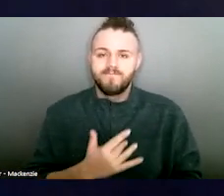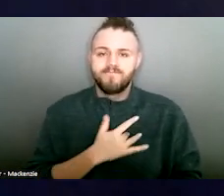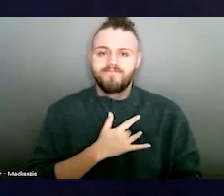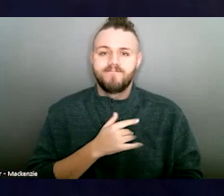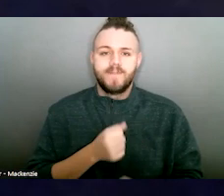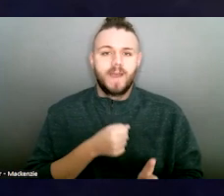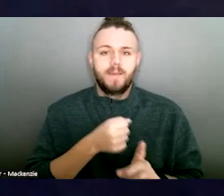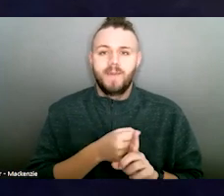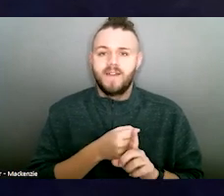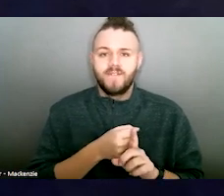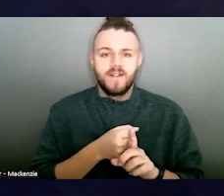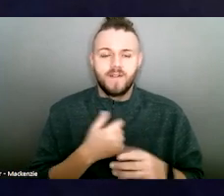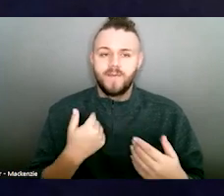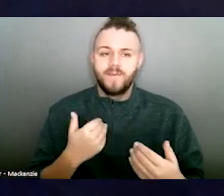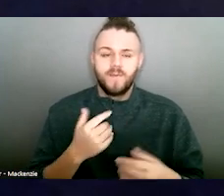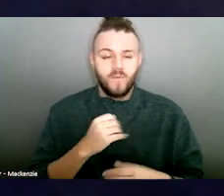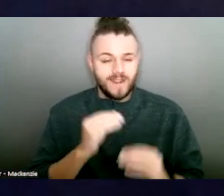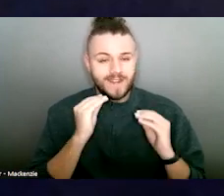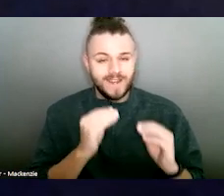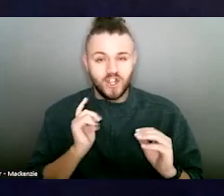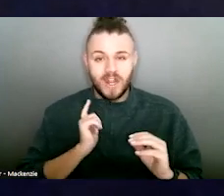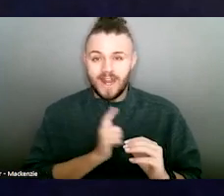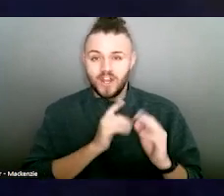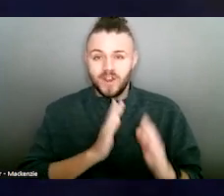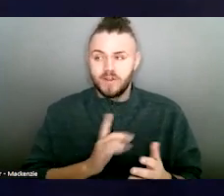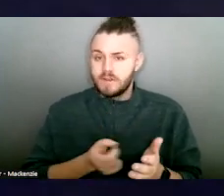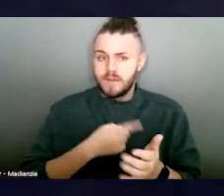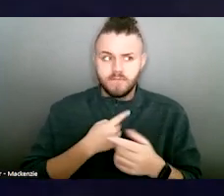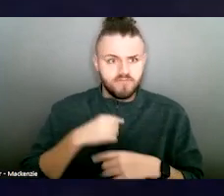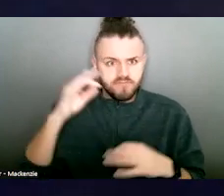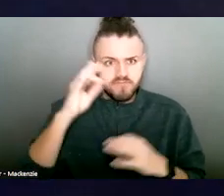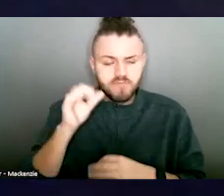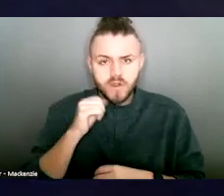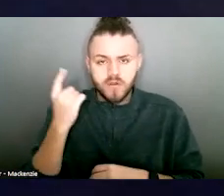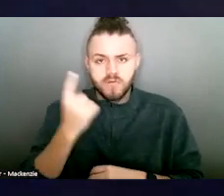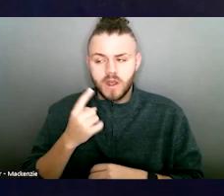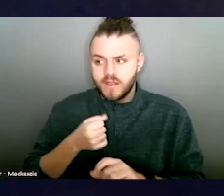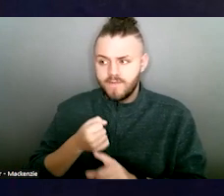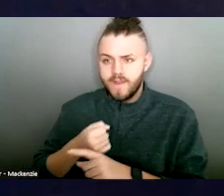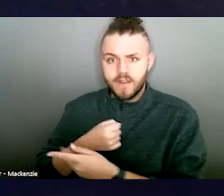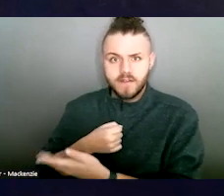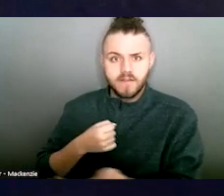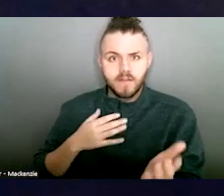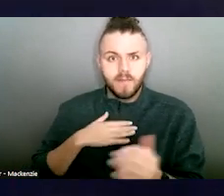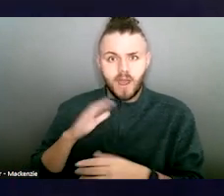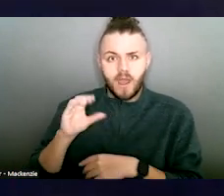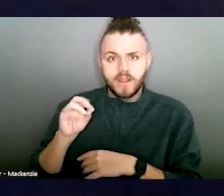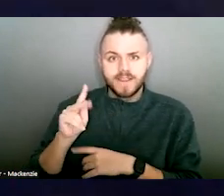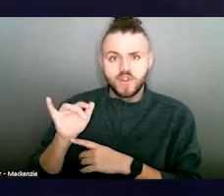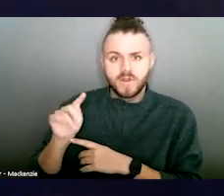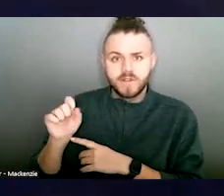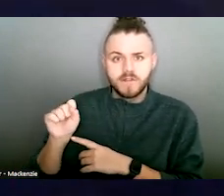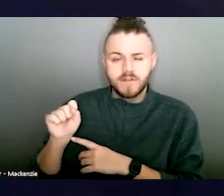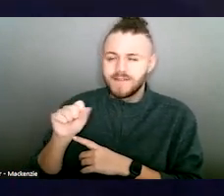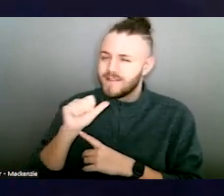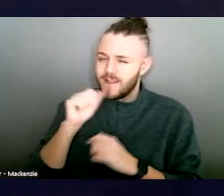legislators about issues that they don't know affected their constituents so deeply. While not every legislator may agree with you,